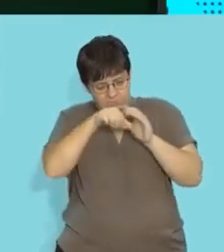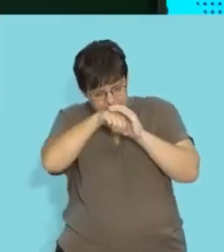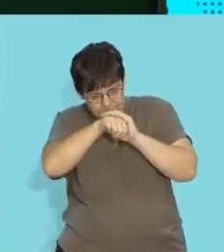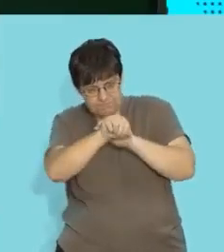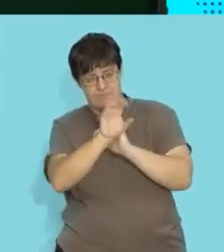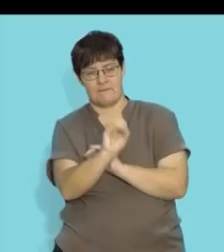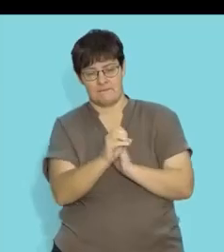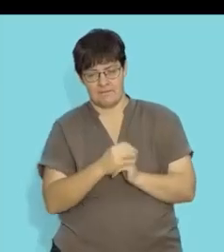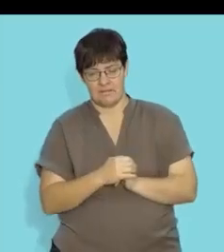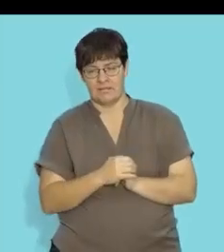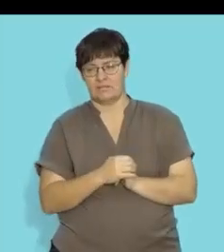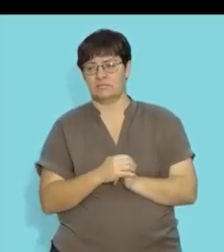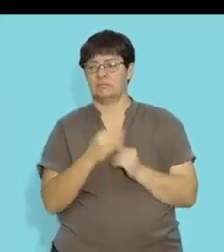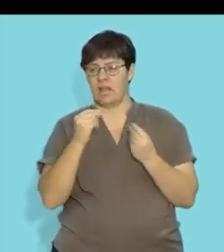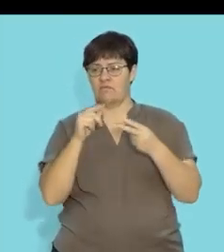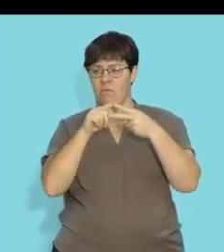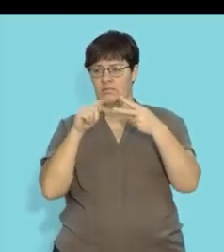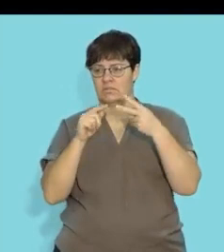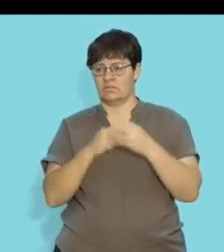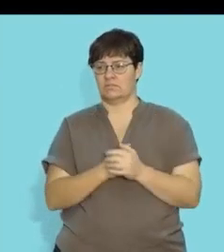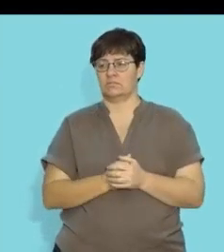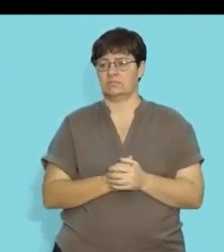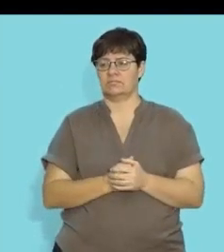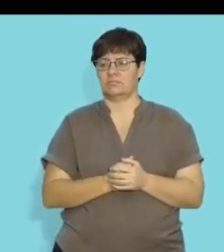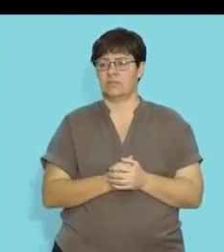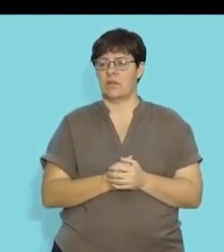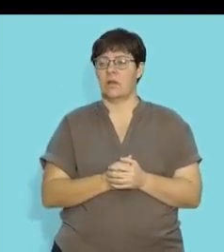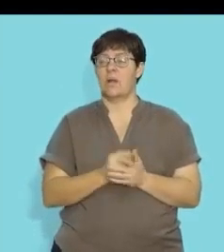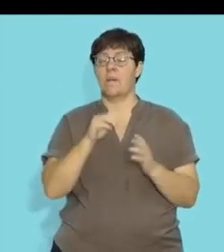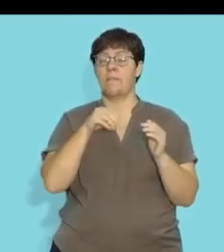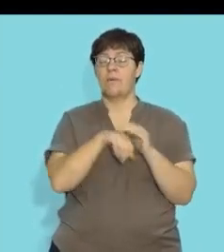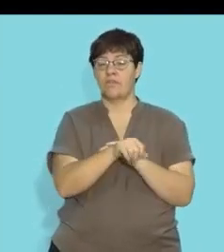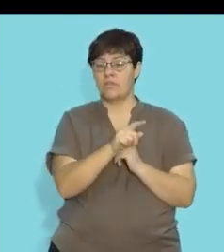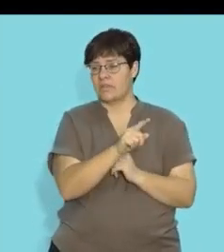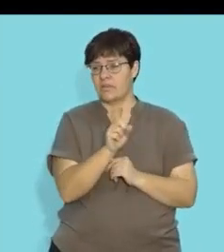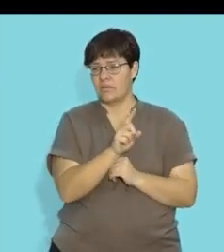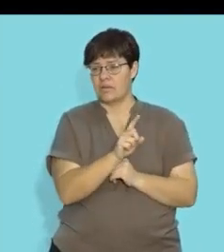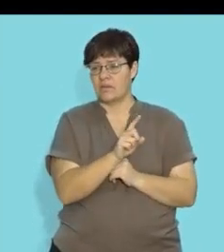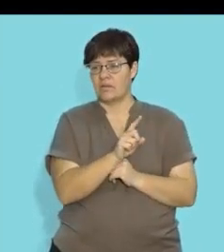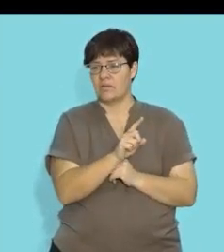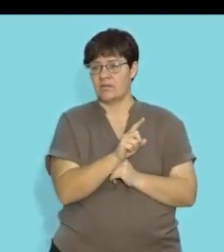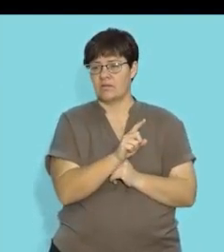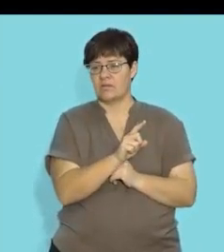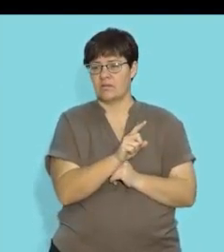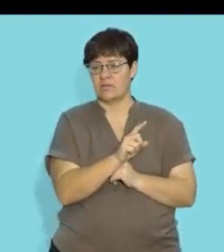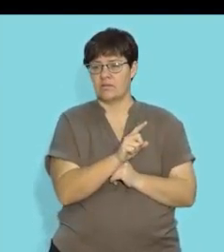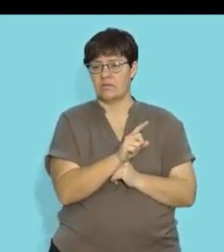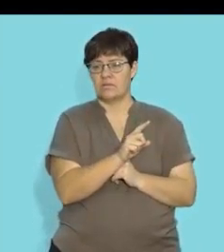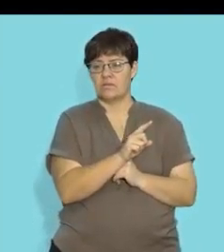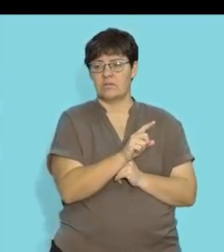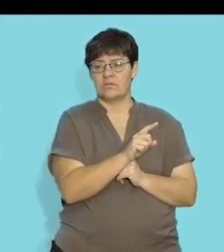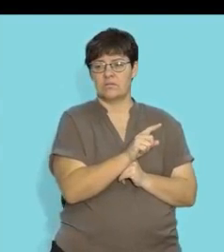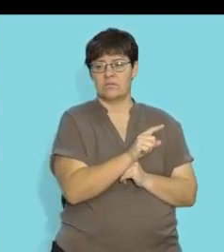look at that concept so we've got two options here and we know that the birth canal is from the uterus into